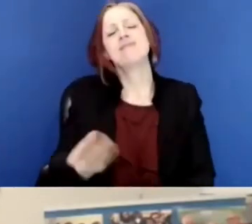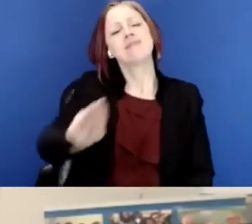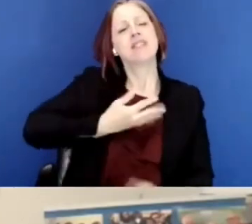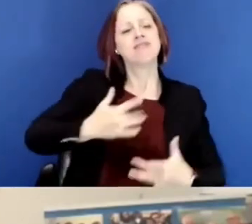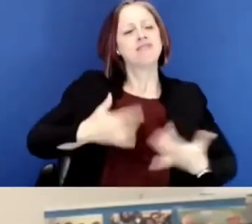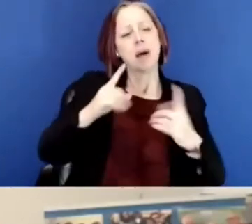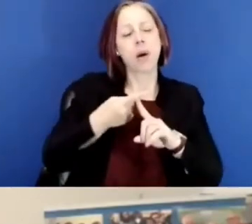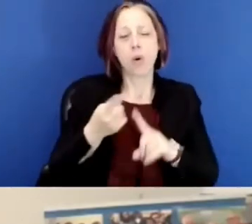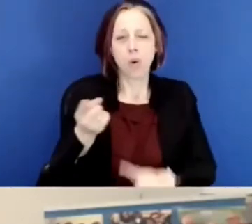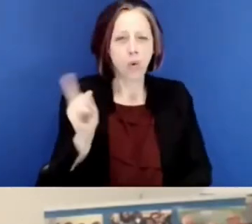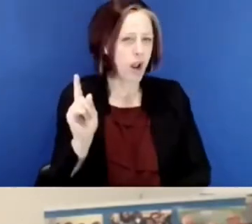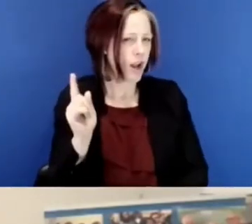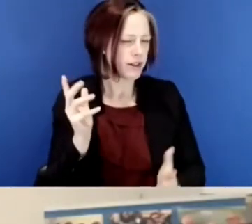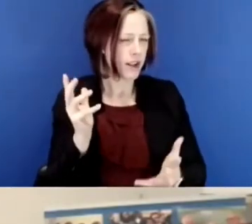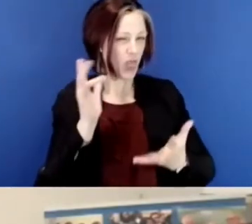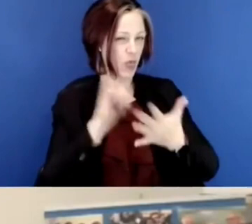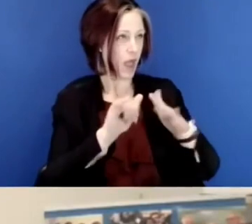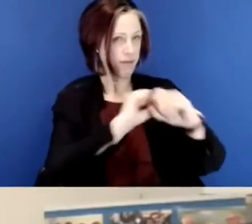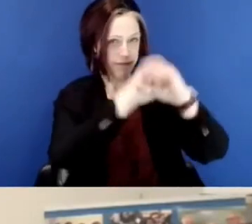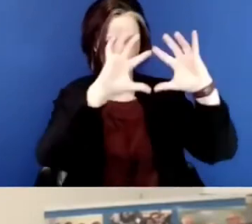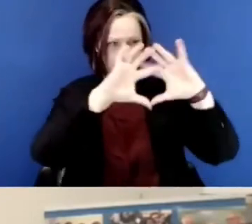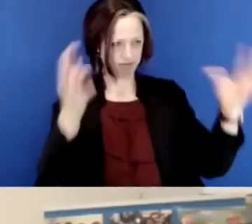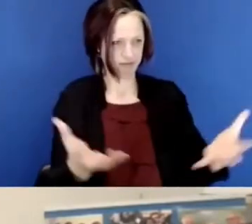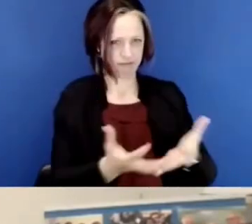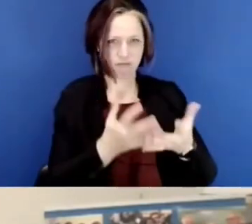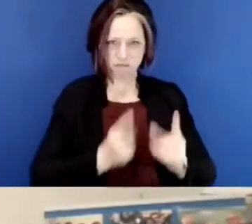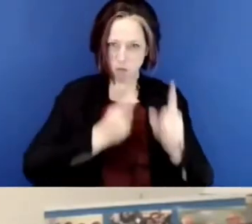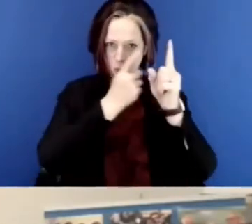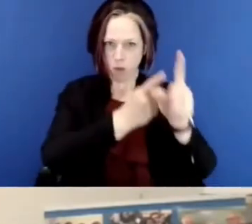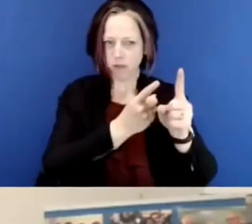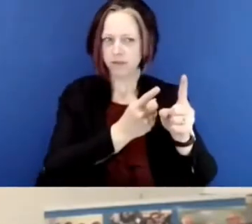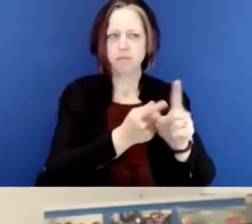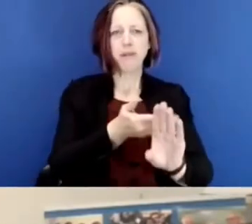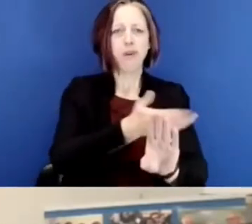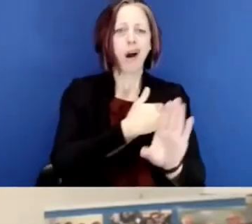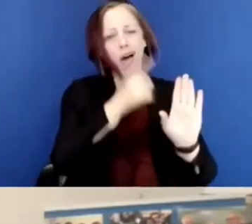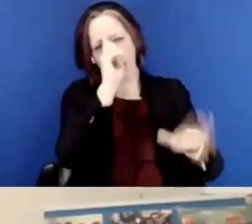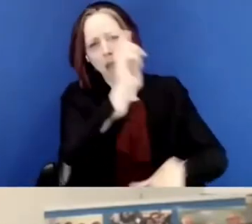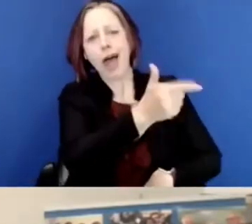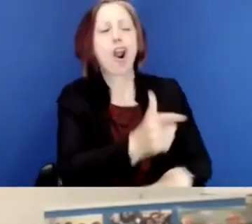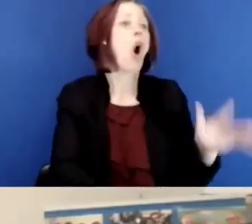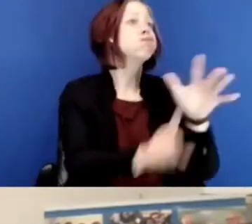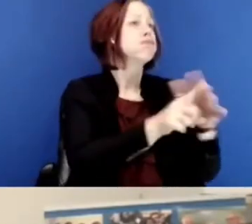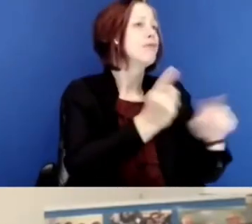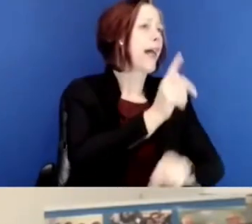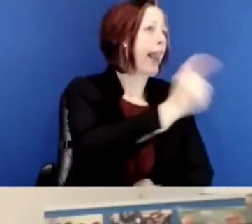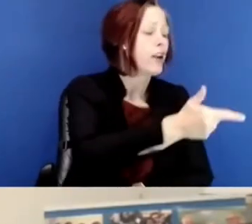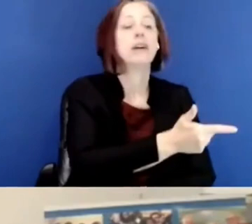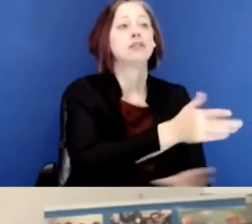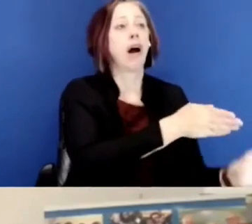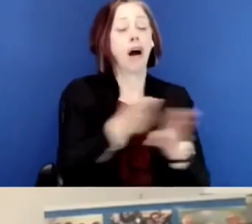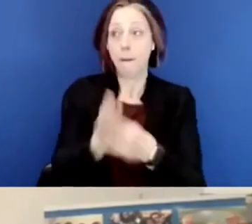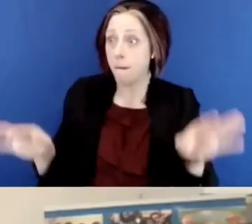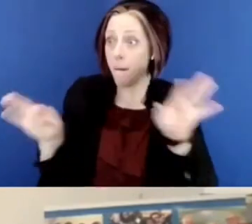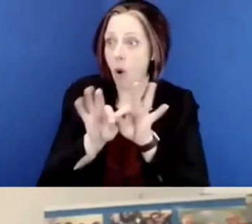Can you give us any insights into where that kind of movement from what's an afterthought